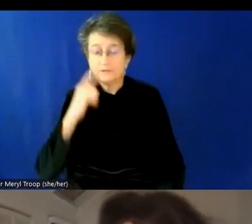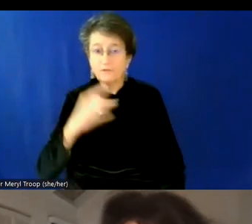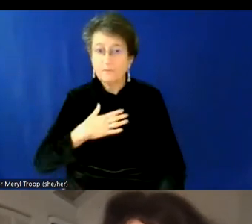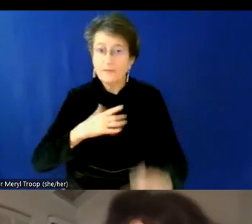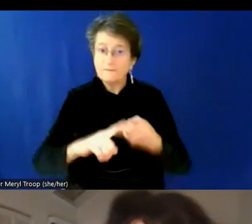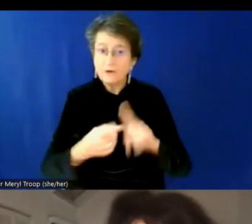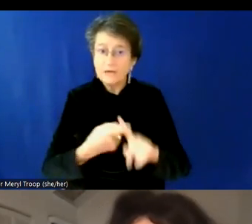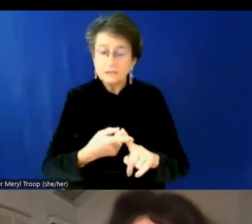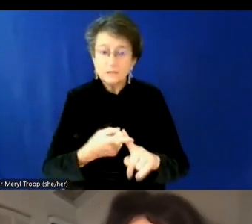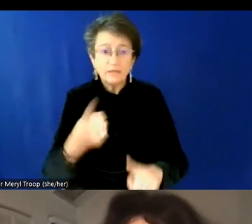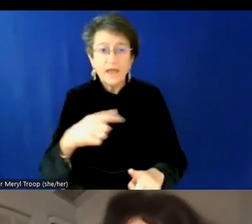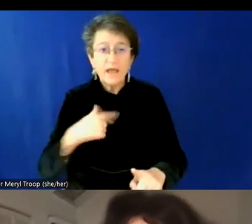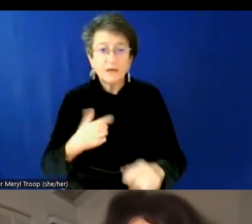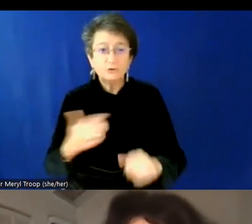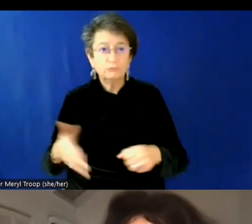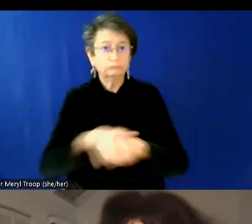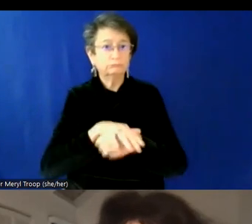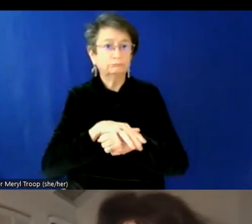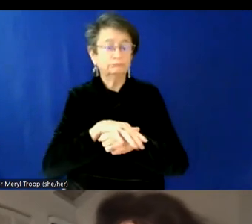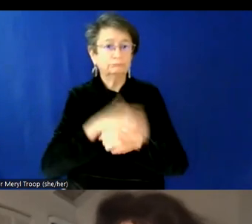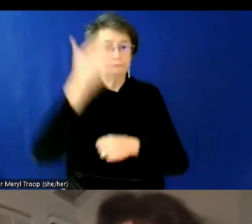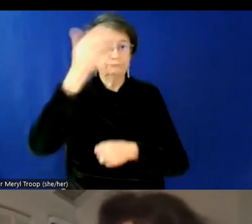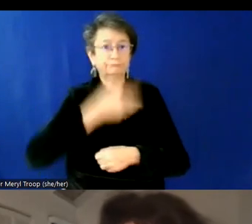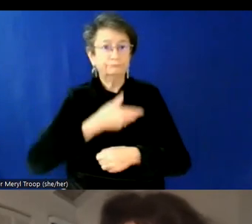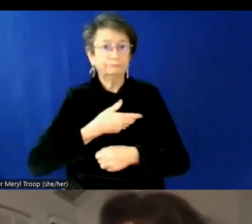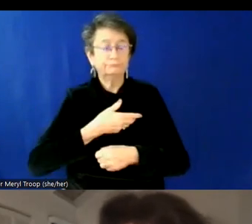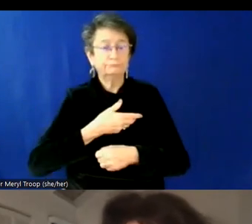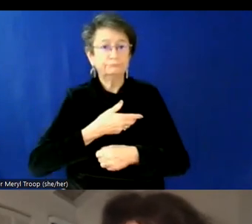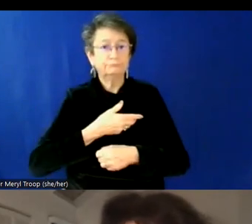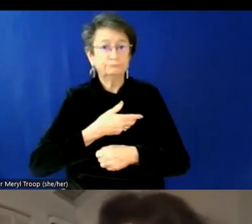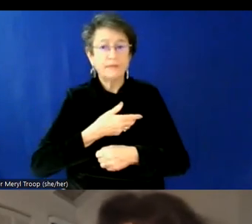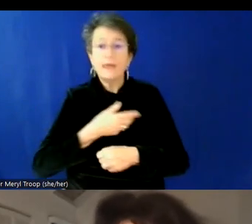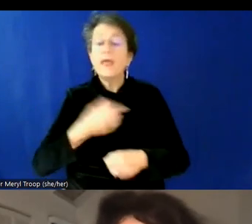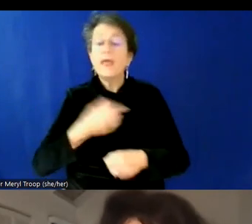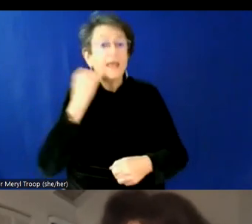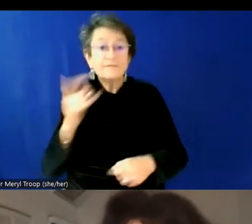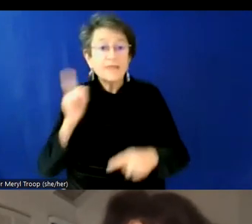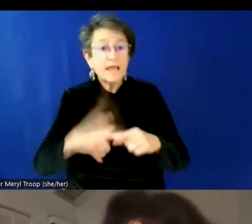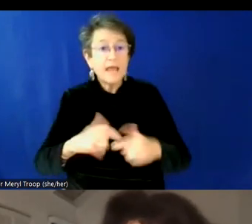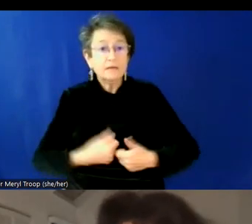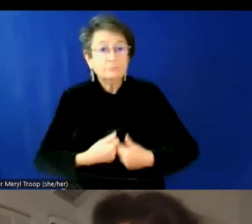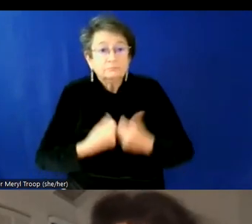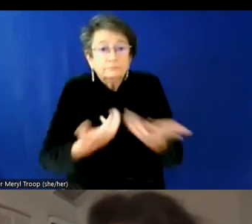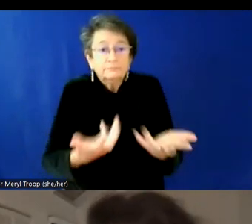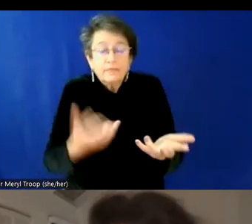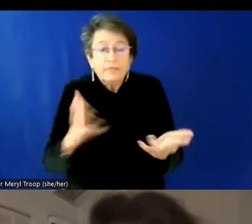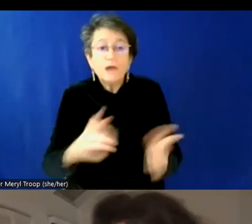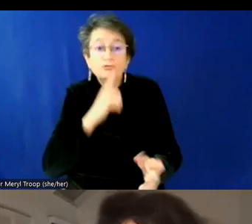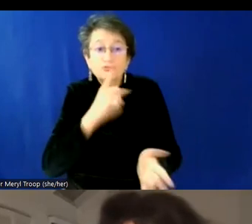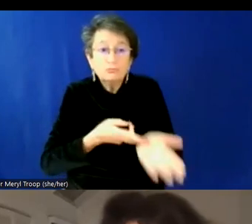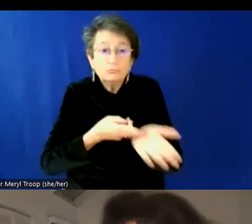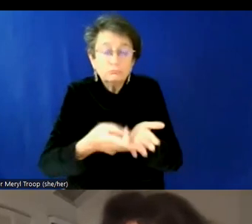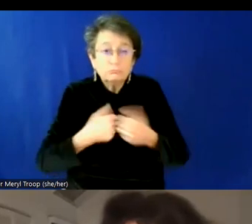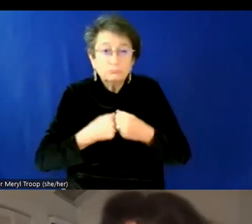have had to cover when they weren't able to bring their true self to a work environment or to their family